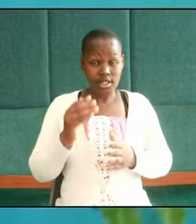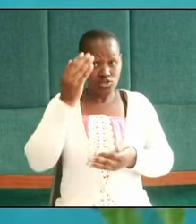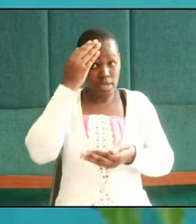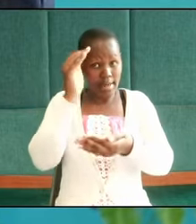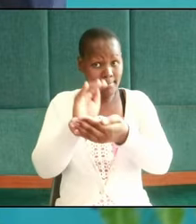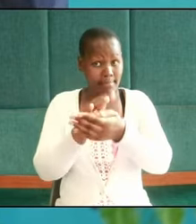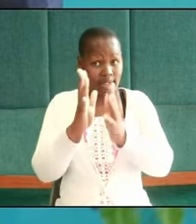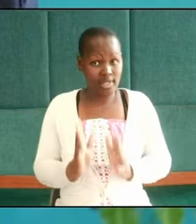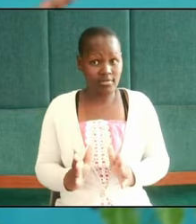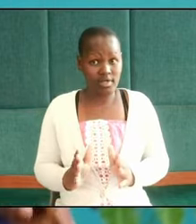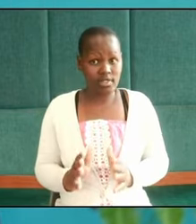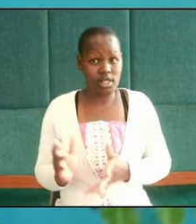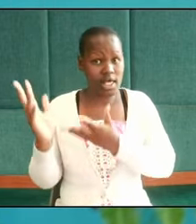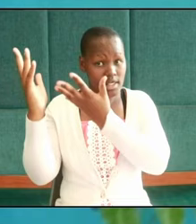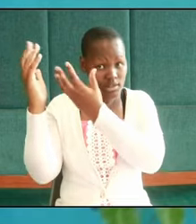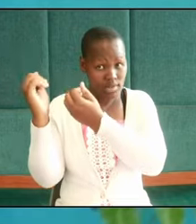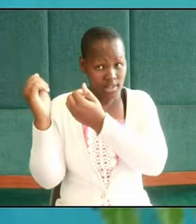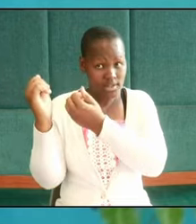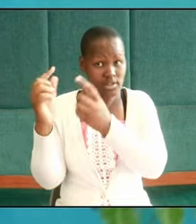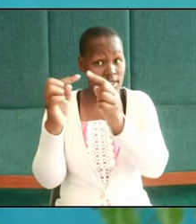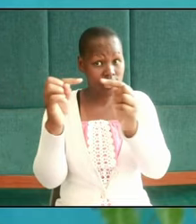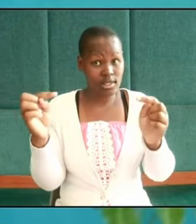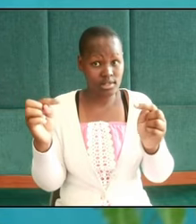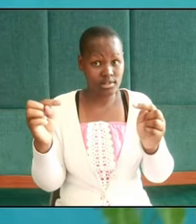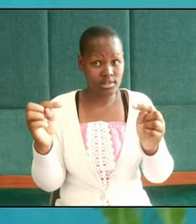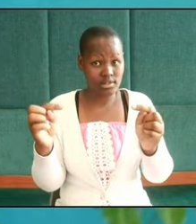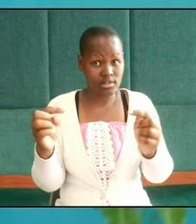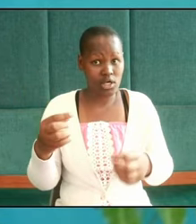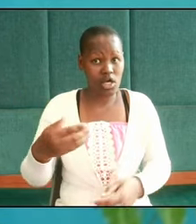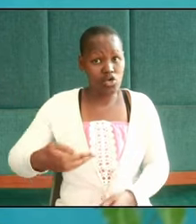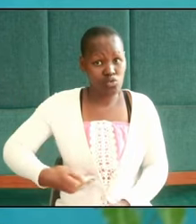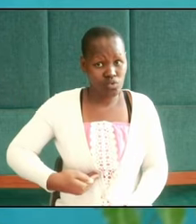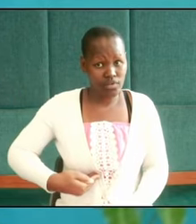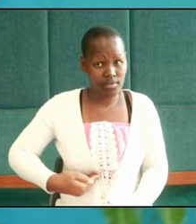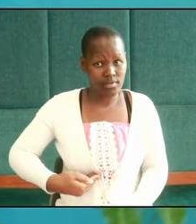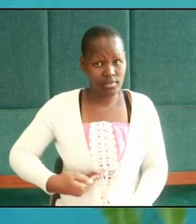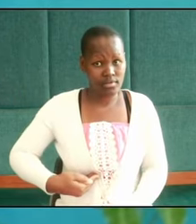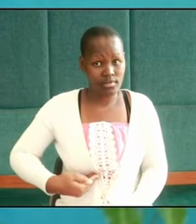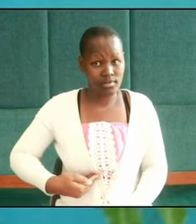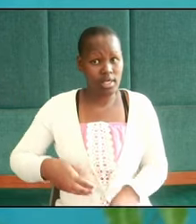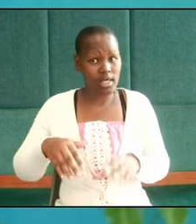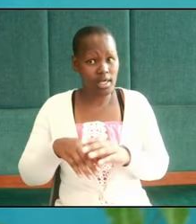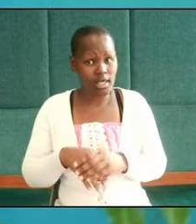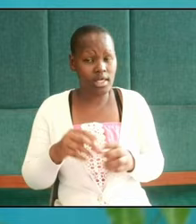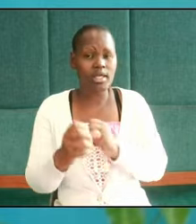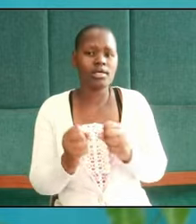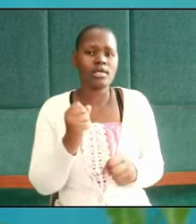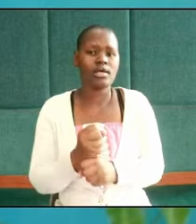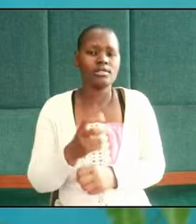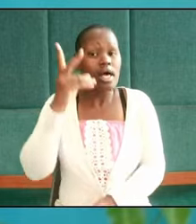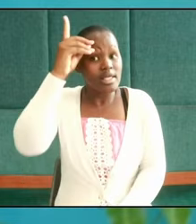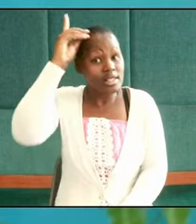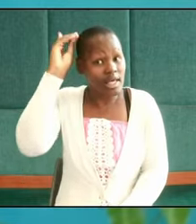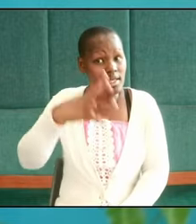we should expect crisis as youth in their formative years Daniel